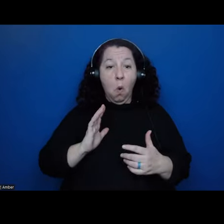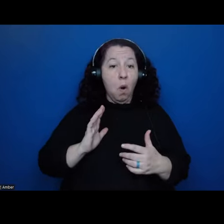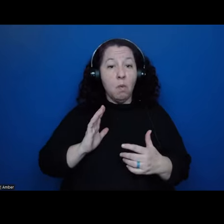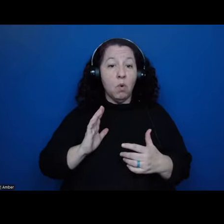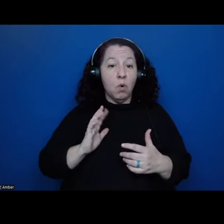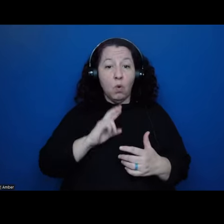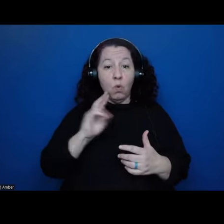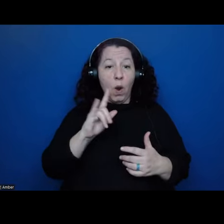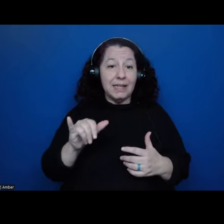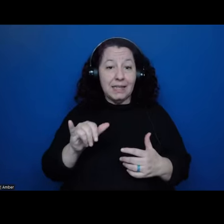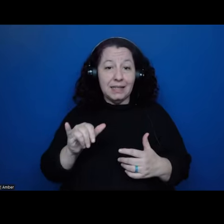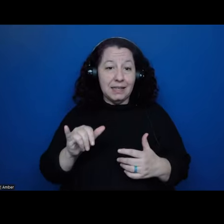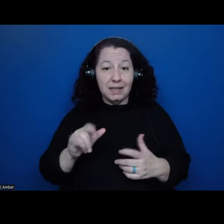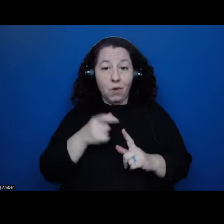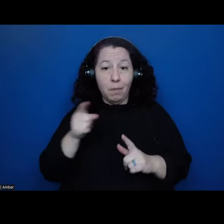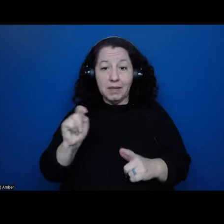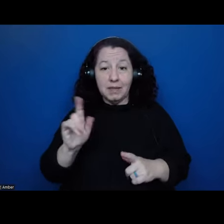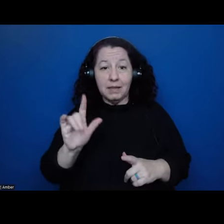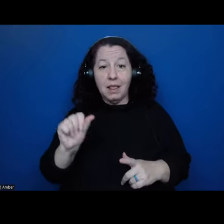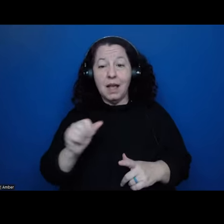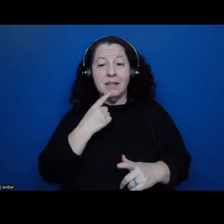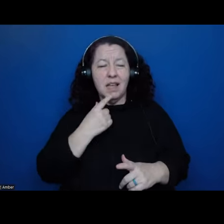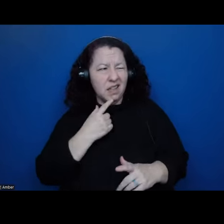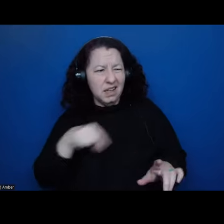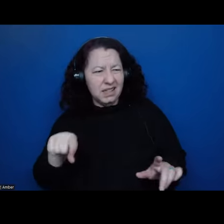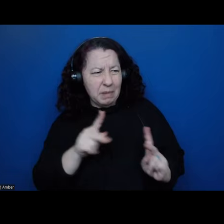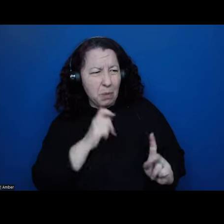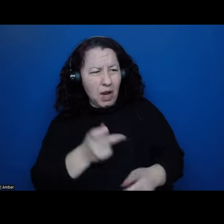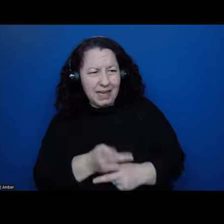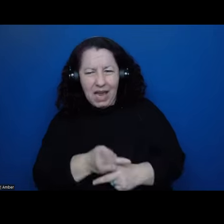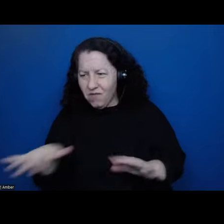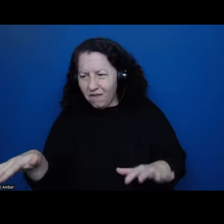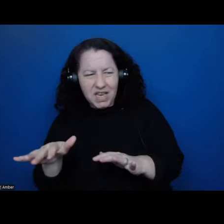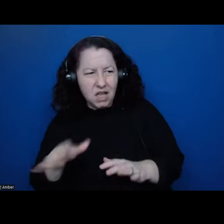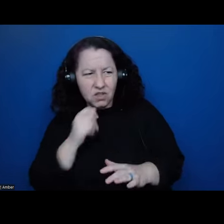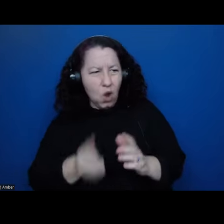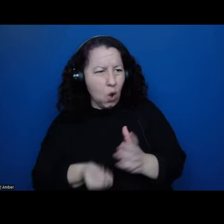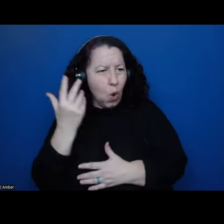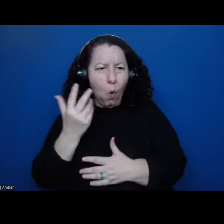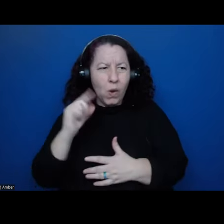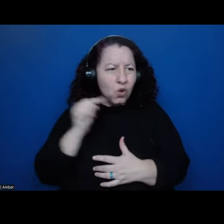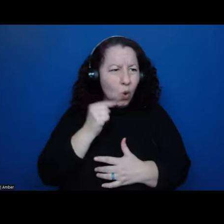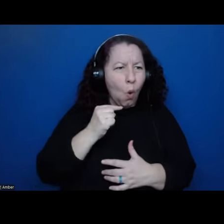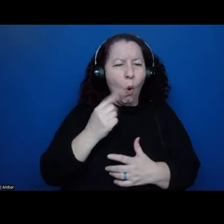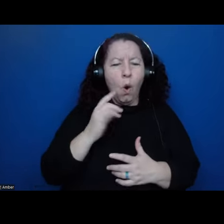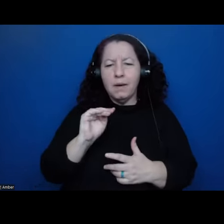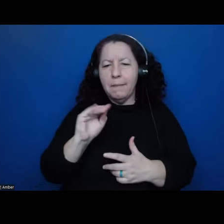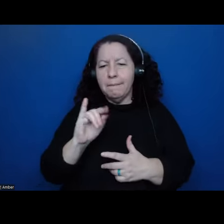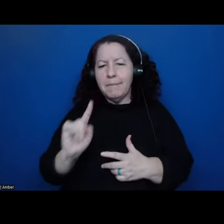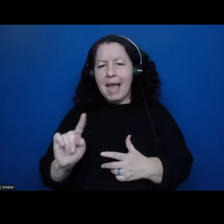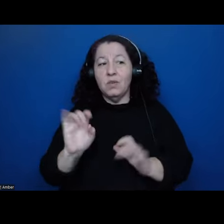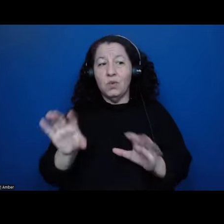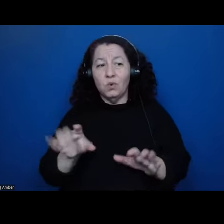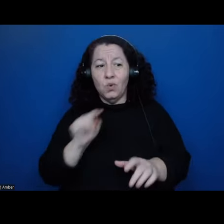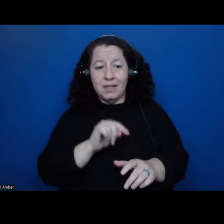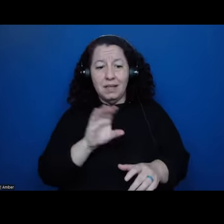complaining and saying, oh, these people aren't attending to their fields and growing corn or maize anymore. Rather, they're doing this cochineal. So there